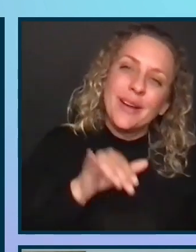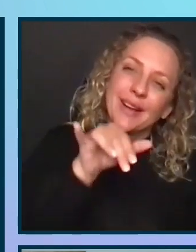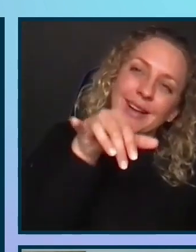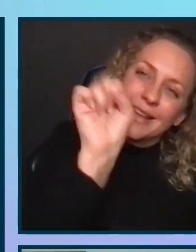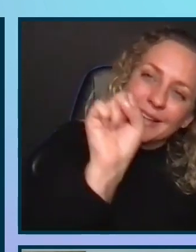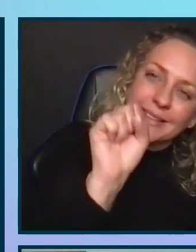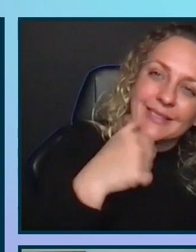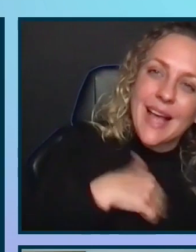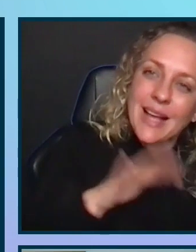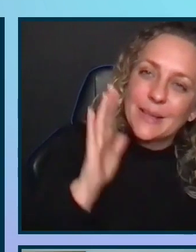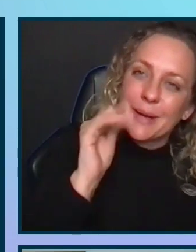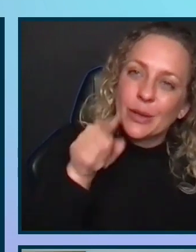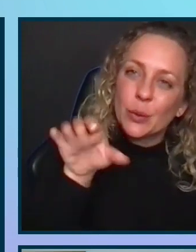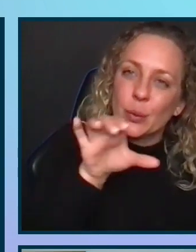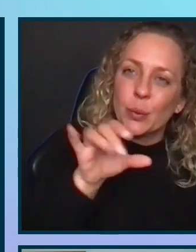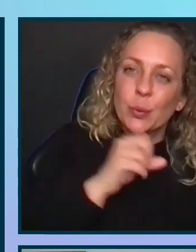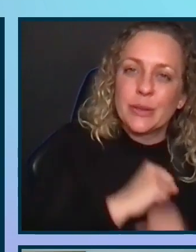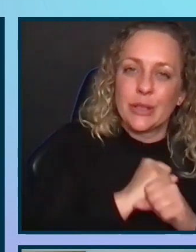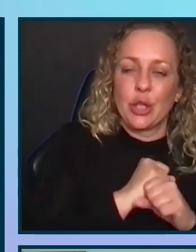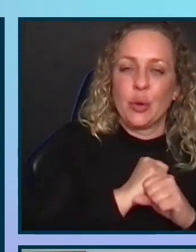I would expect you to do security.